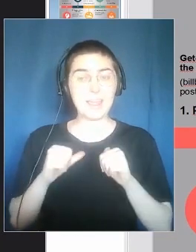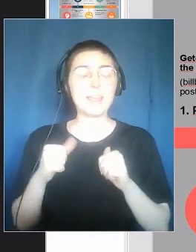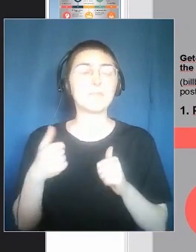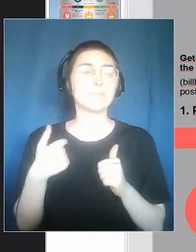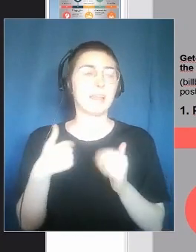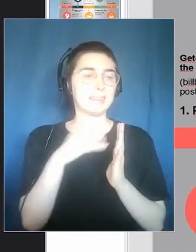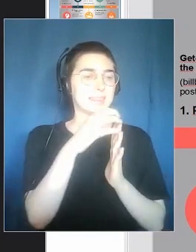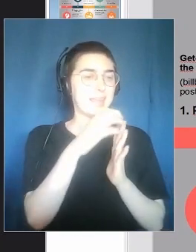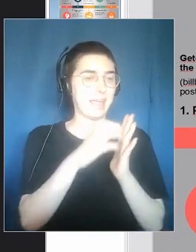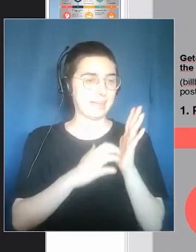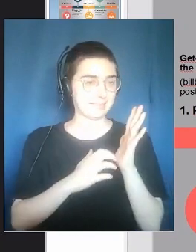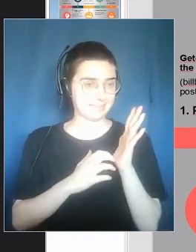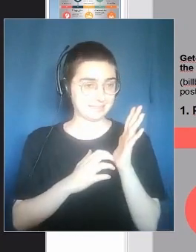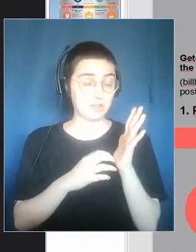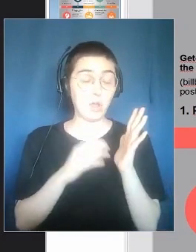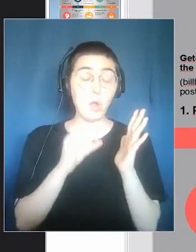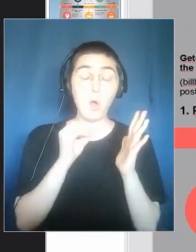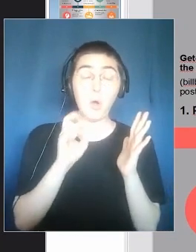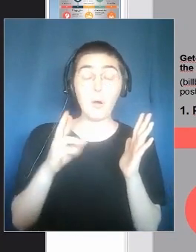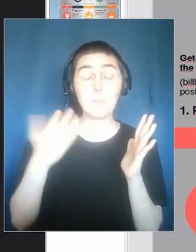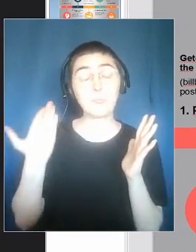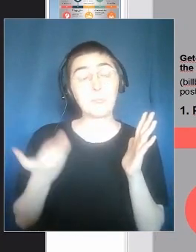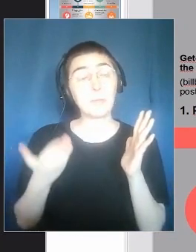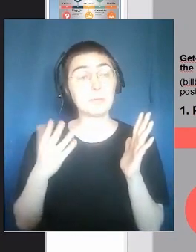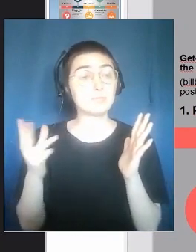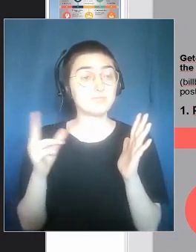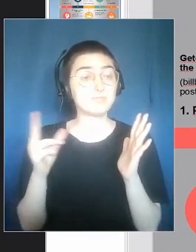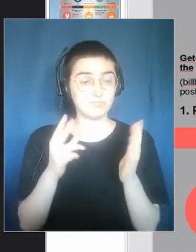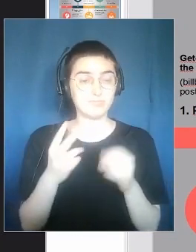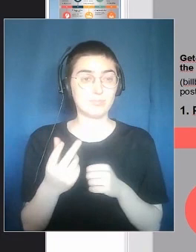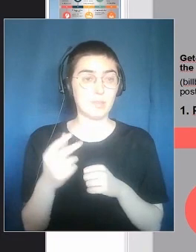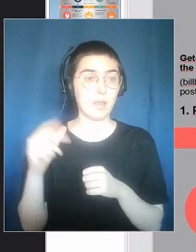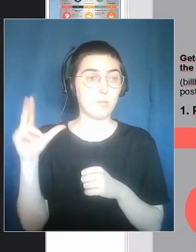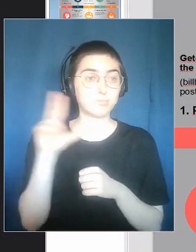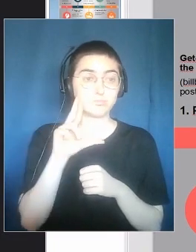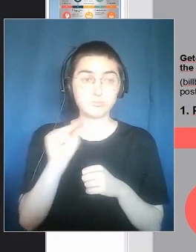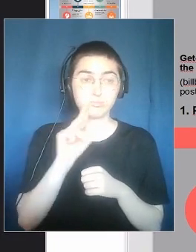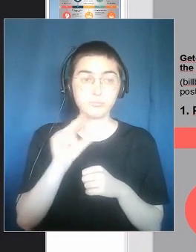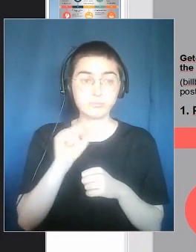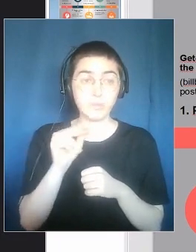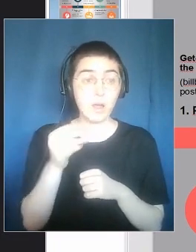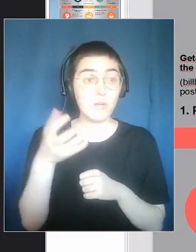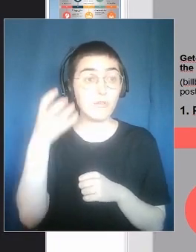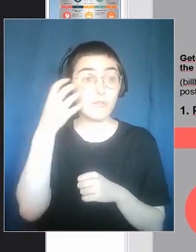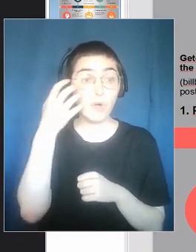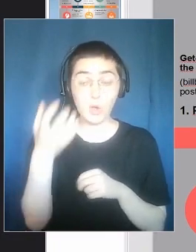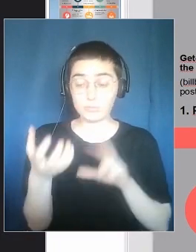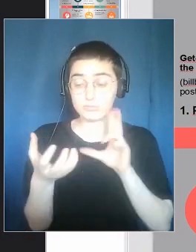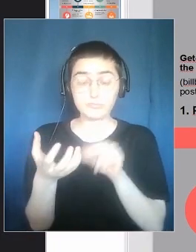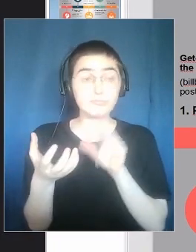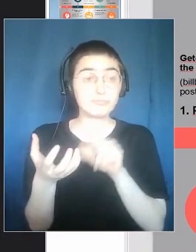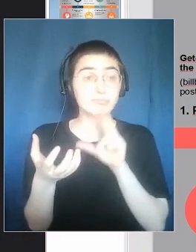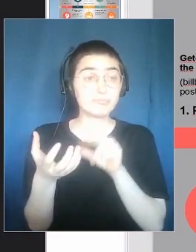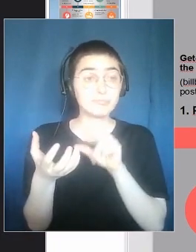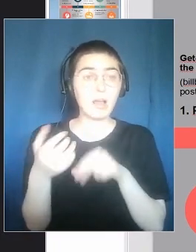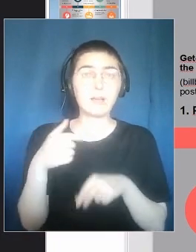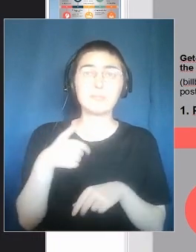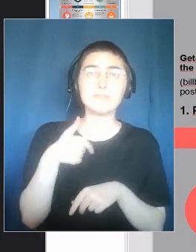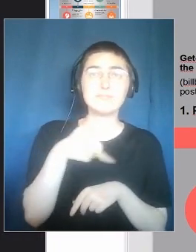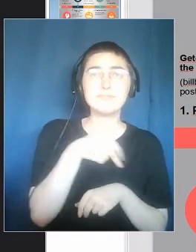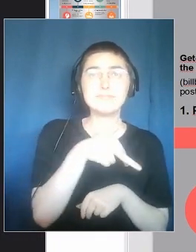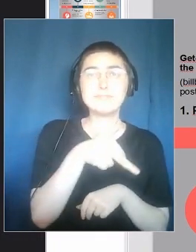we record it with our phones, like that. Sometimes